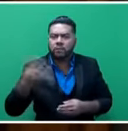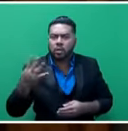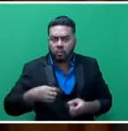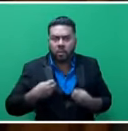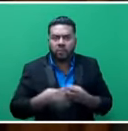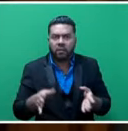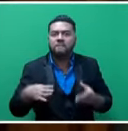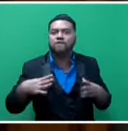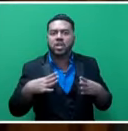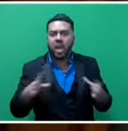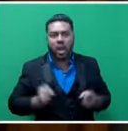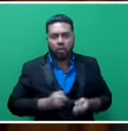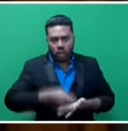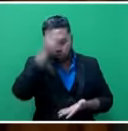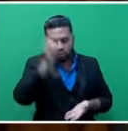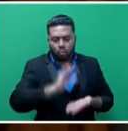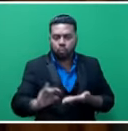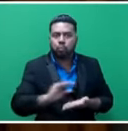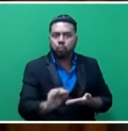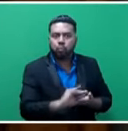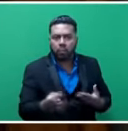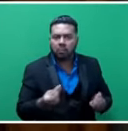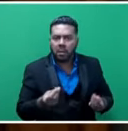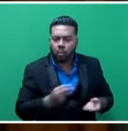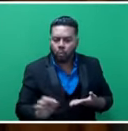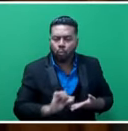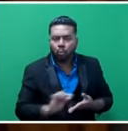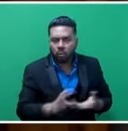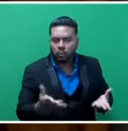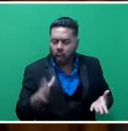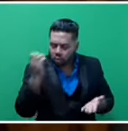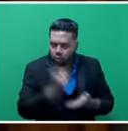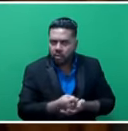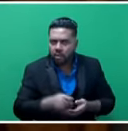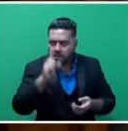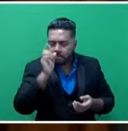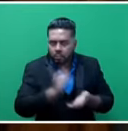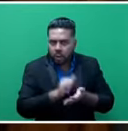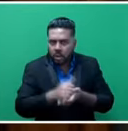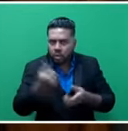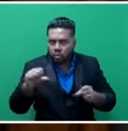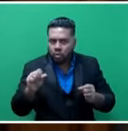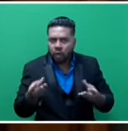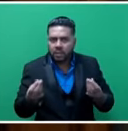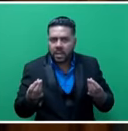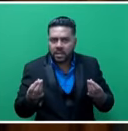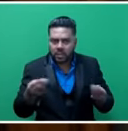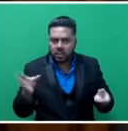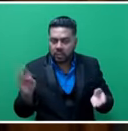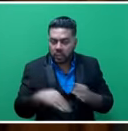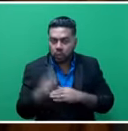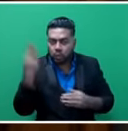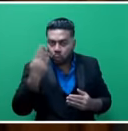and we continue to improve our processes in ensuring effective use of the grant management in schools.